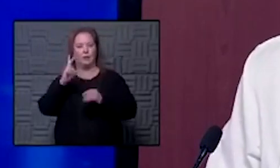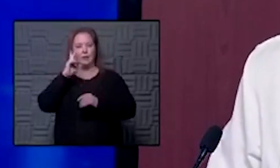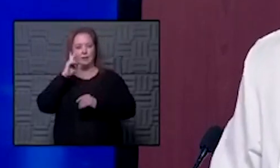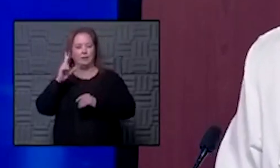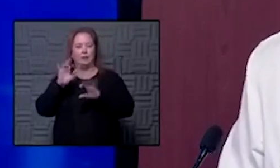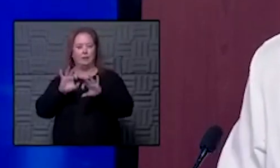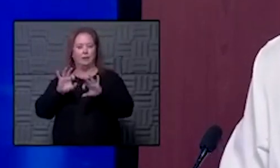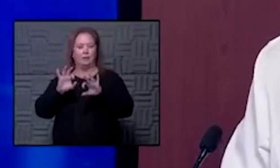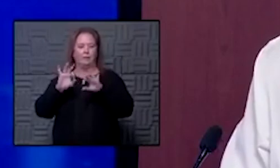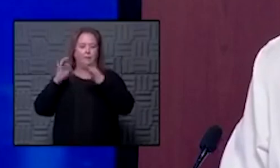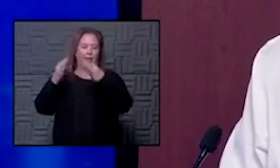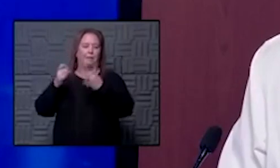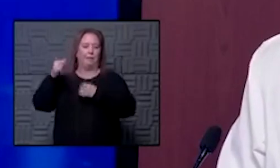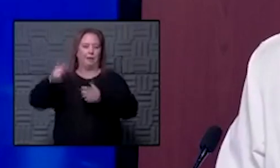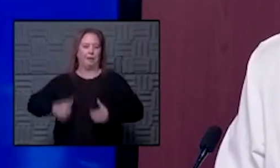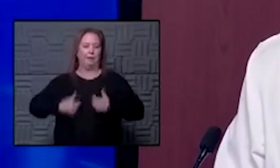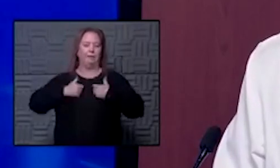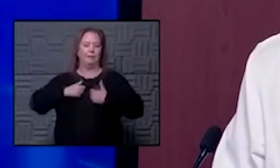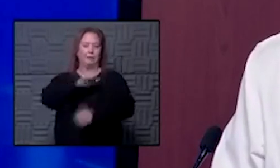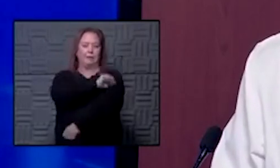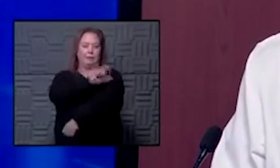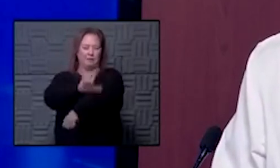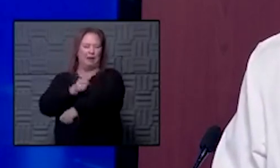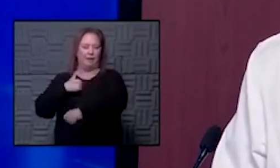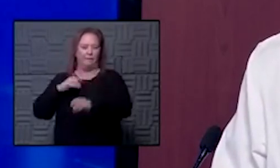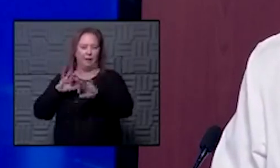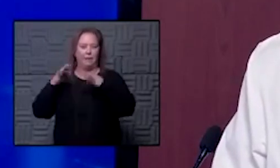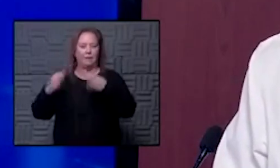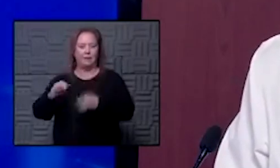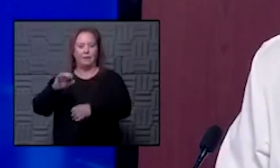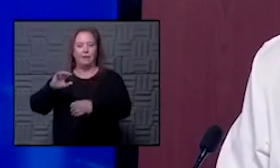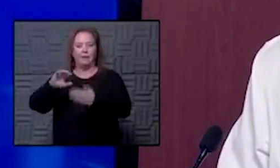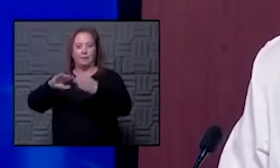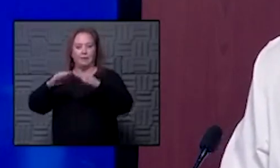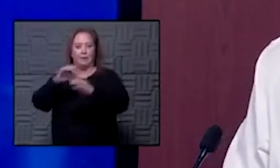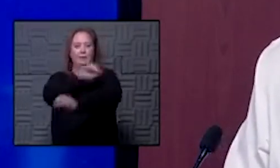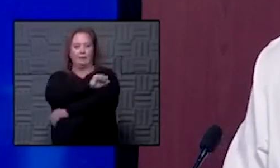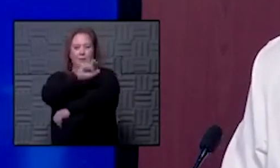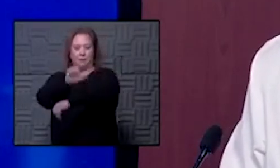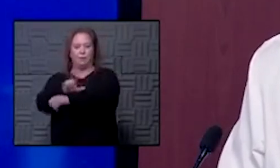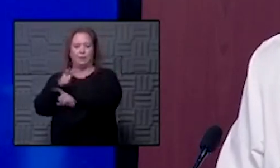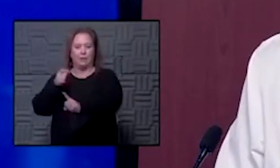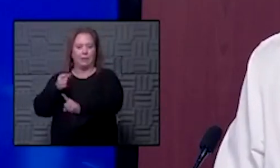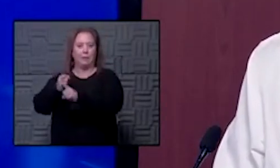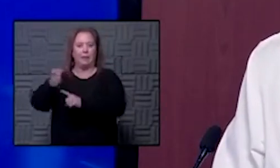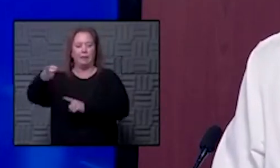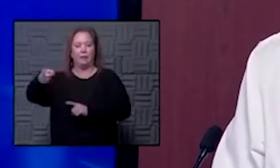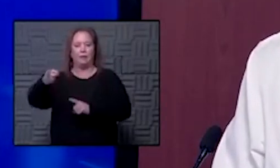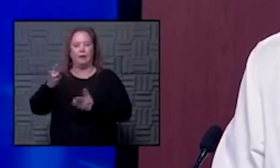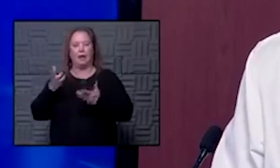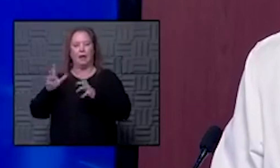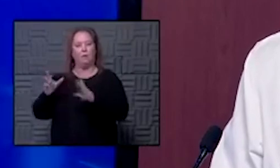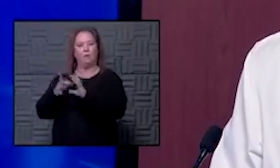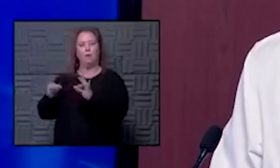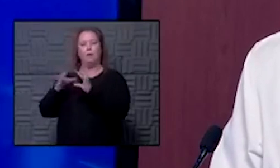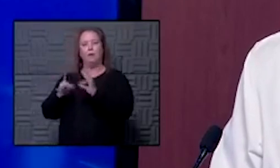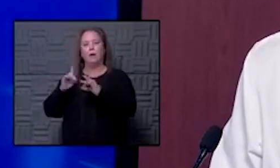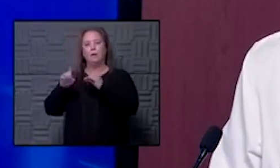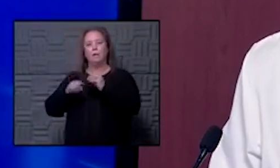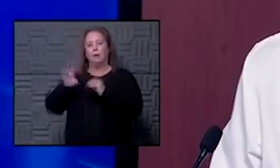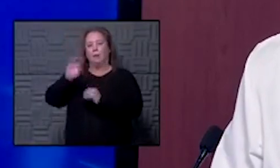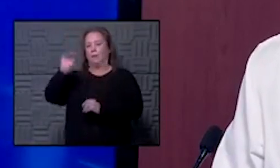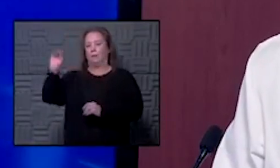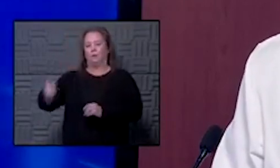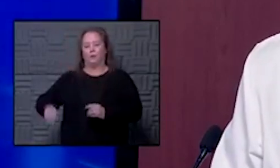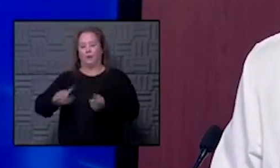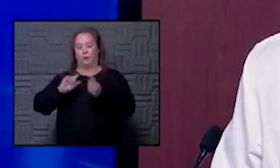family that live in st louis and so i know what what the the city of st louis has seen in particular and i'm i don't want to comment on the the